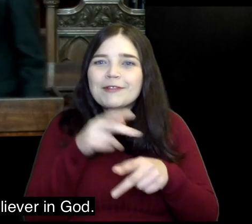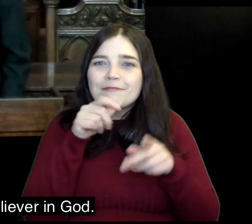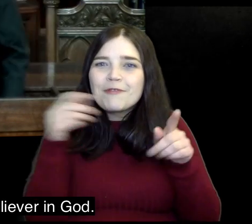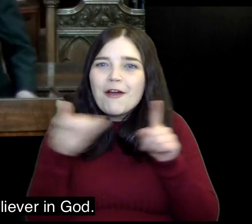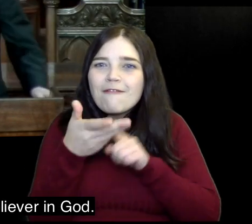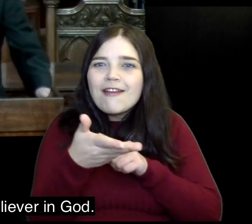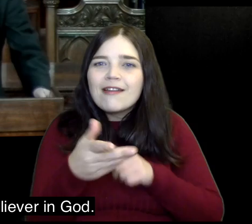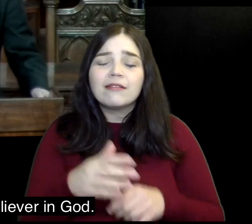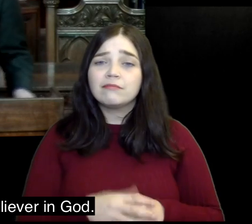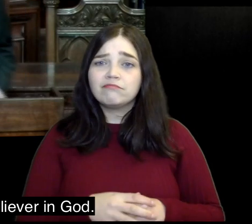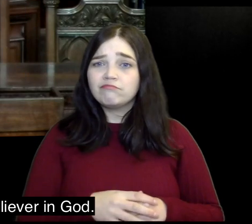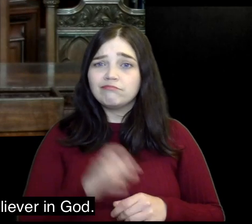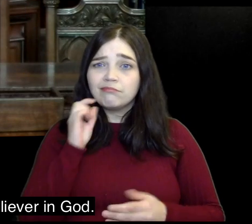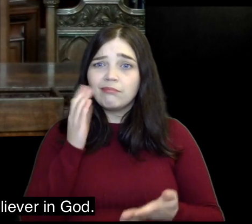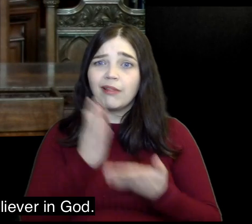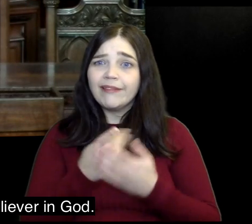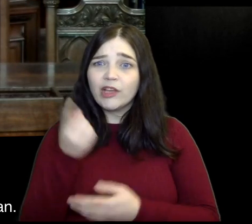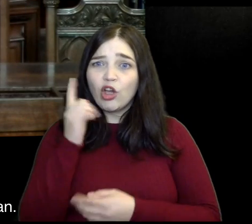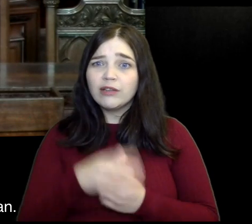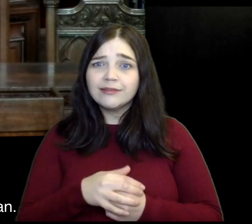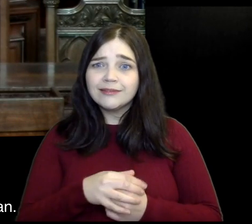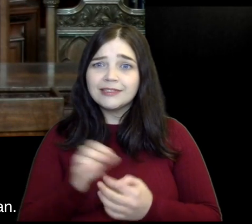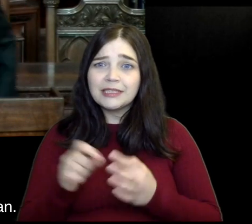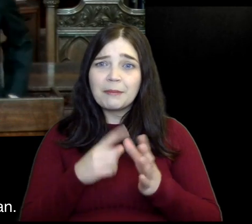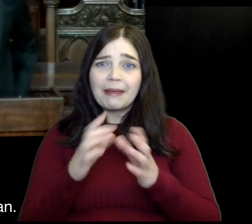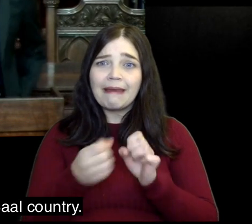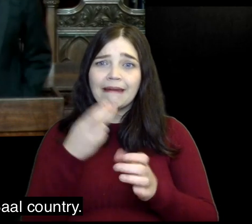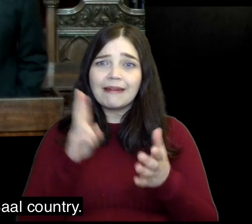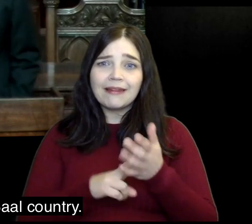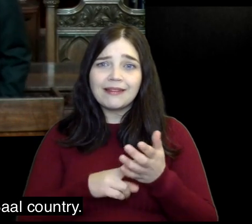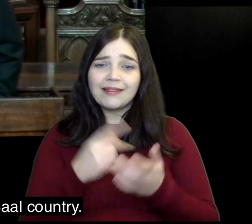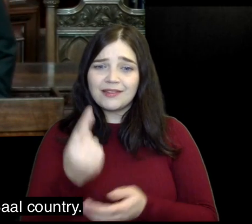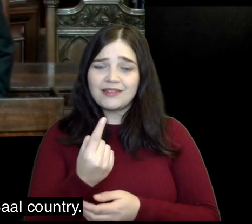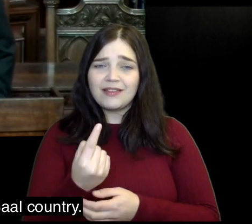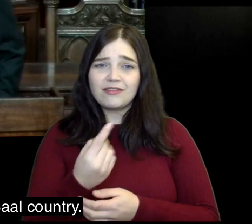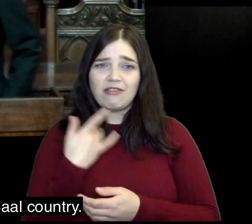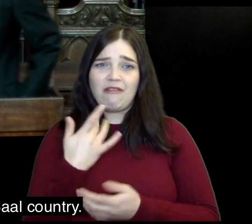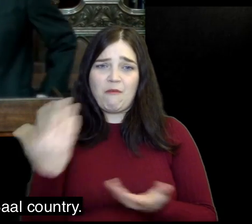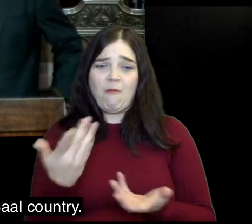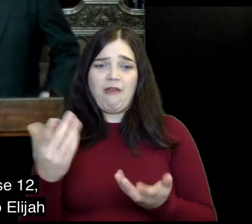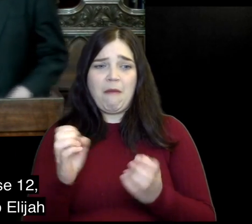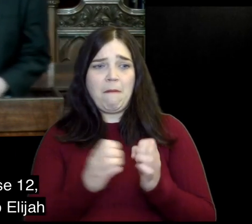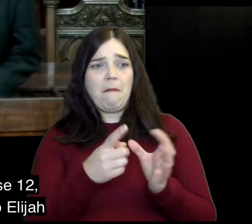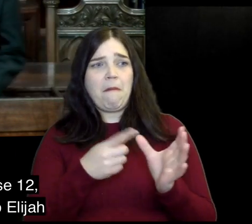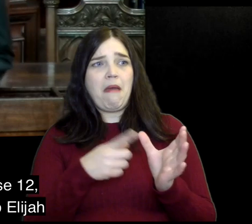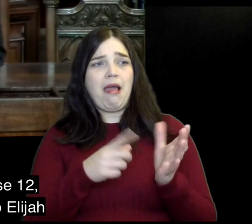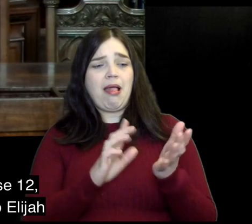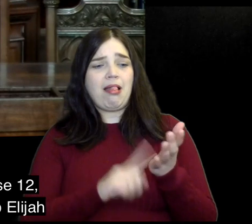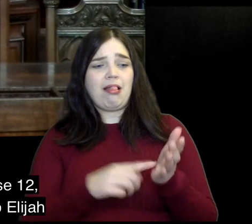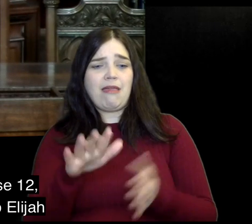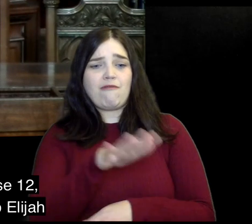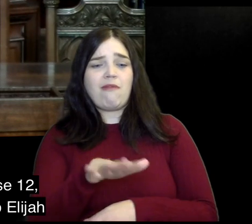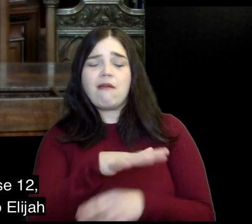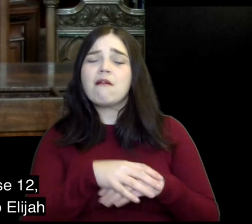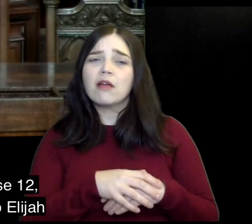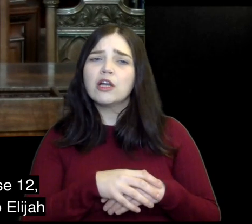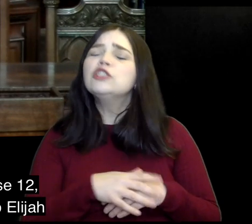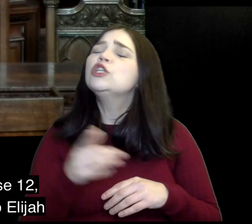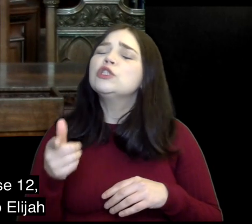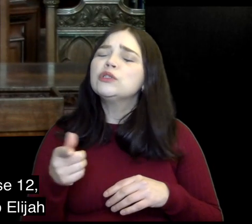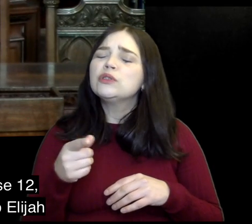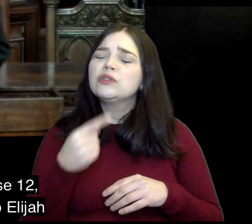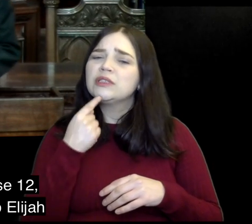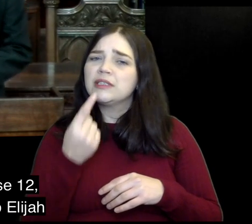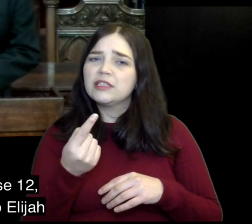keen to look after prophets no she's not even a believer in God she's a pagan she lives up here in Baal country and look